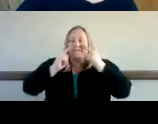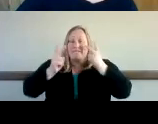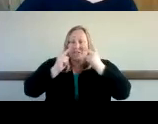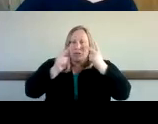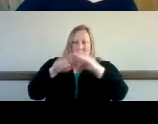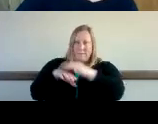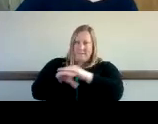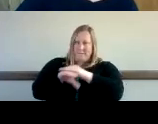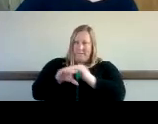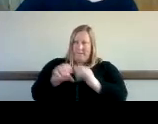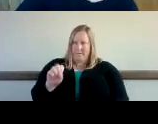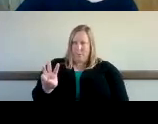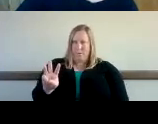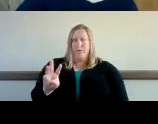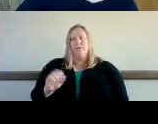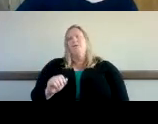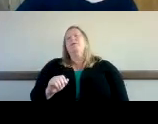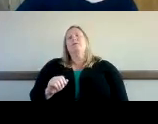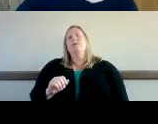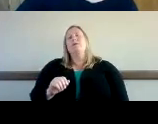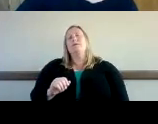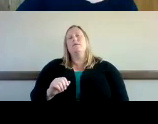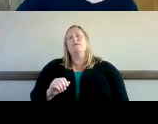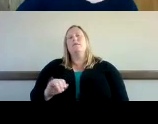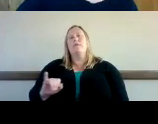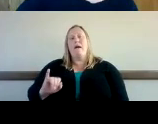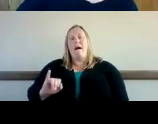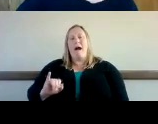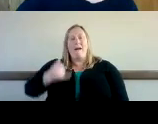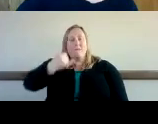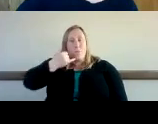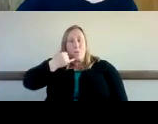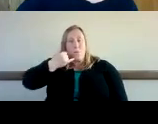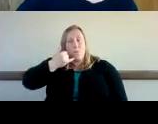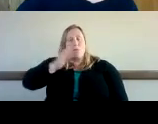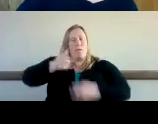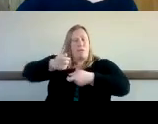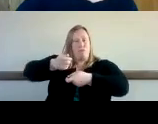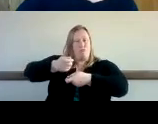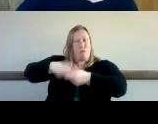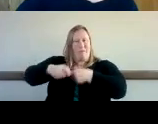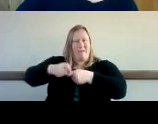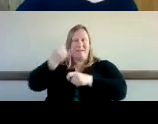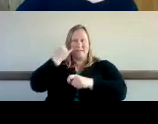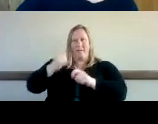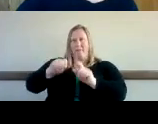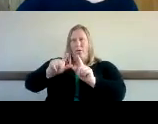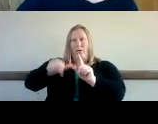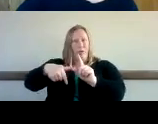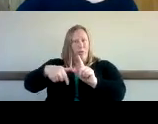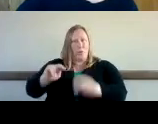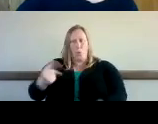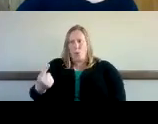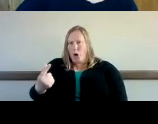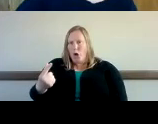um like i said with the iphones we will replace those when they're no longer supported by apple same with